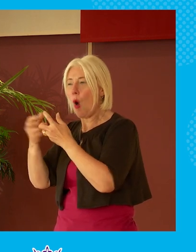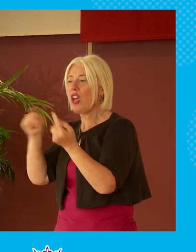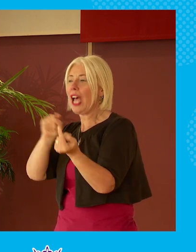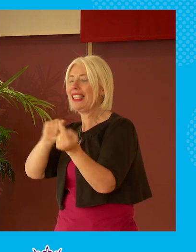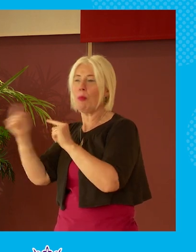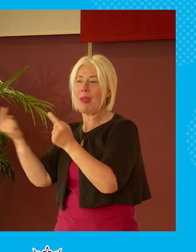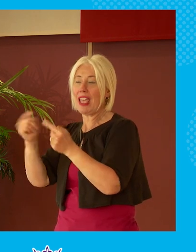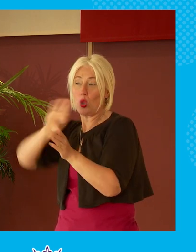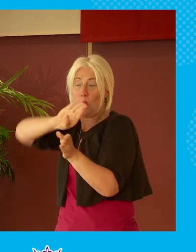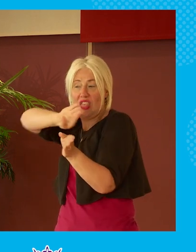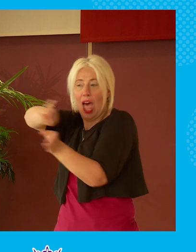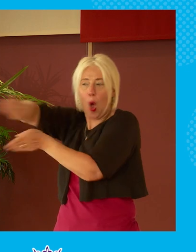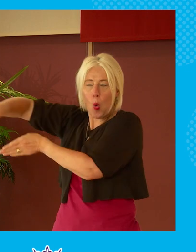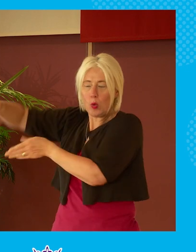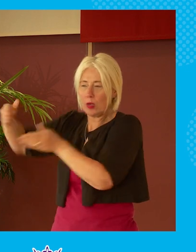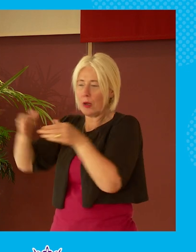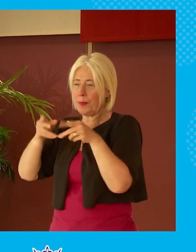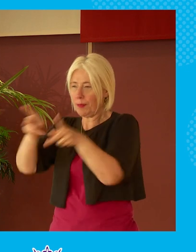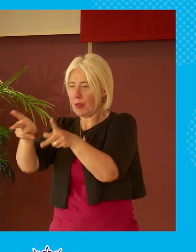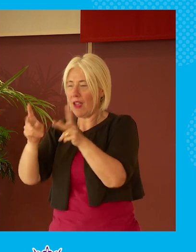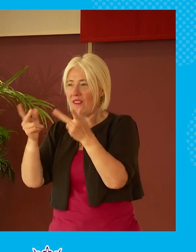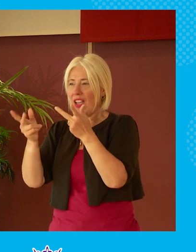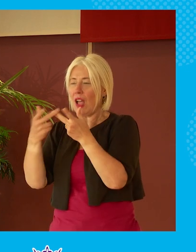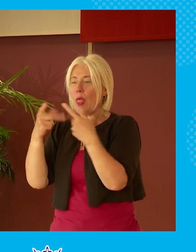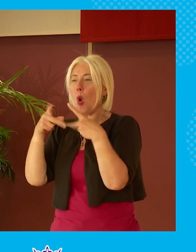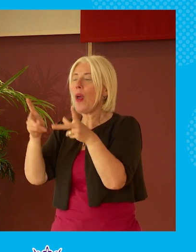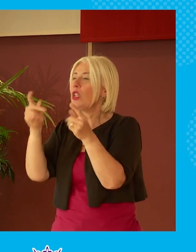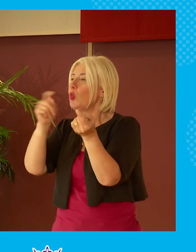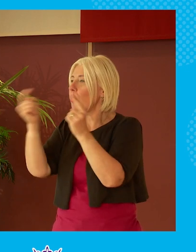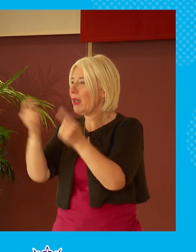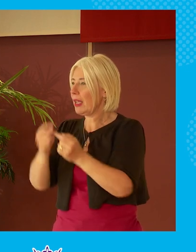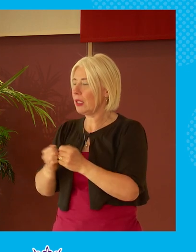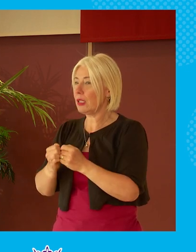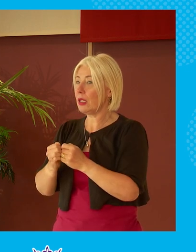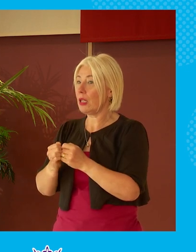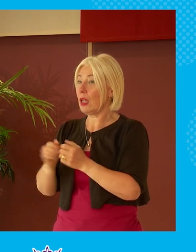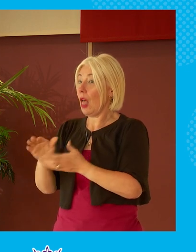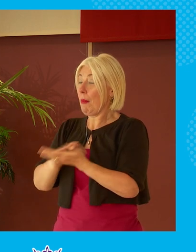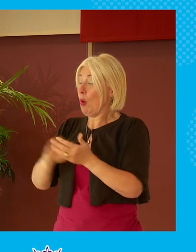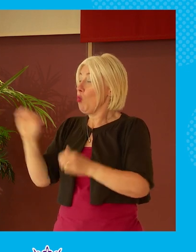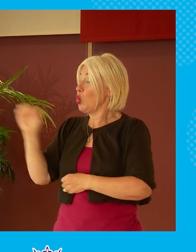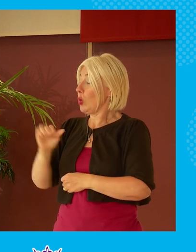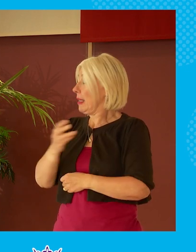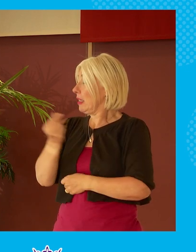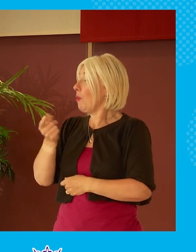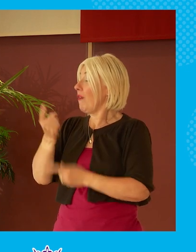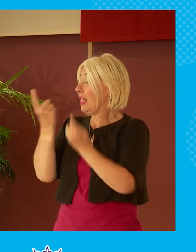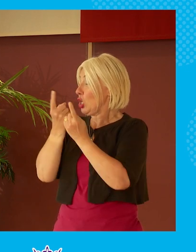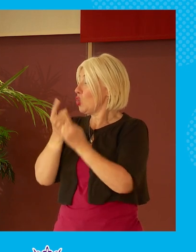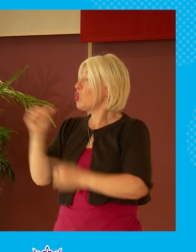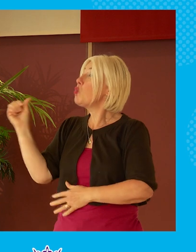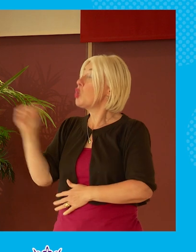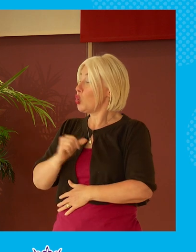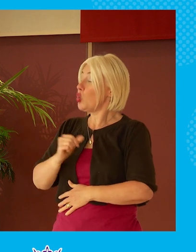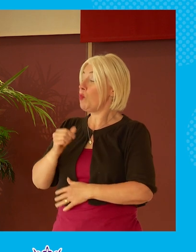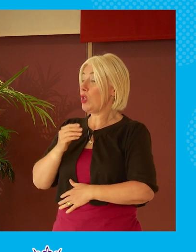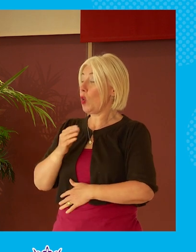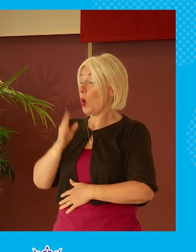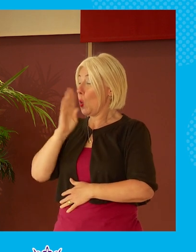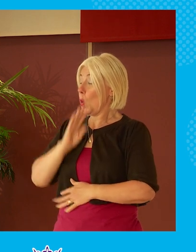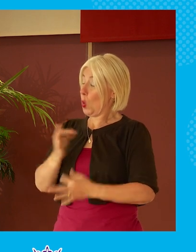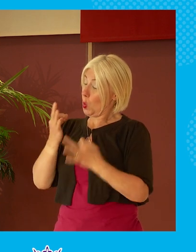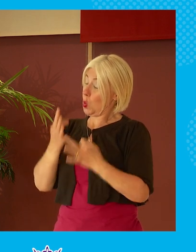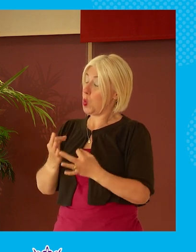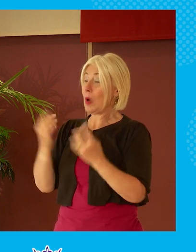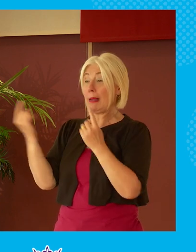without that invective that's not to say that the issues shouldn't be seriously debated and i think part of my issue